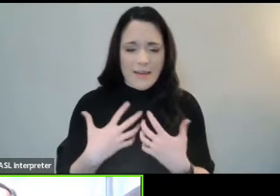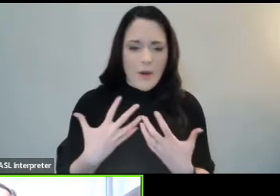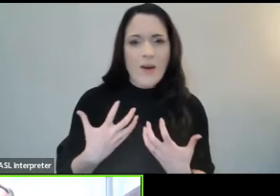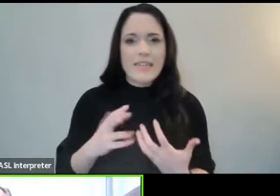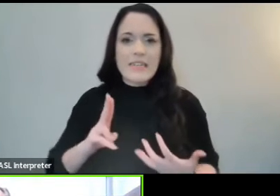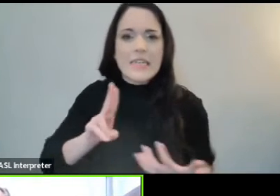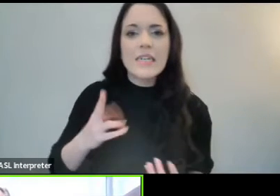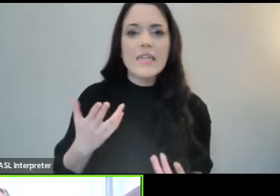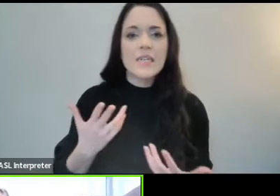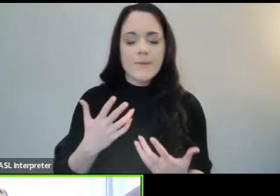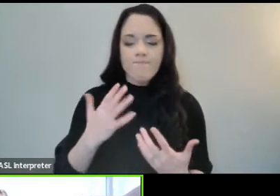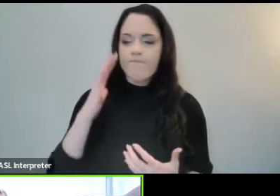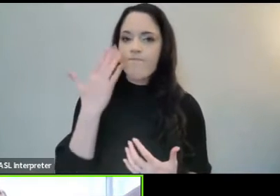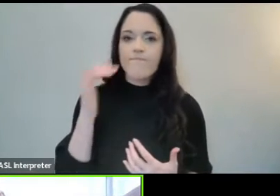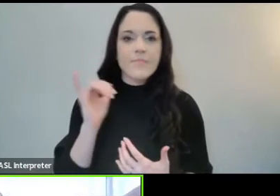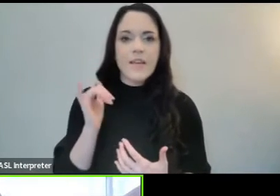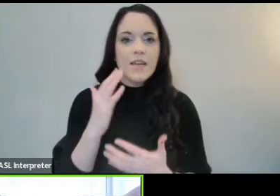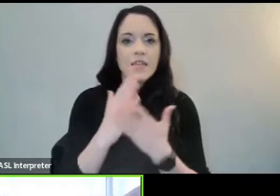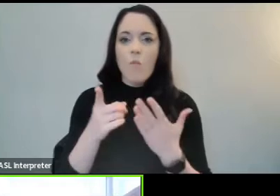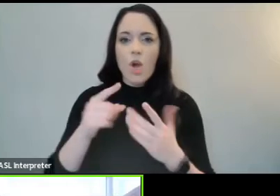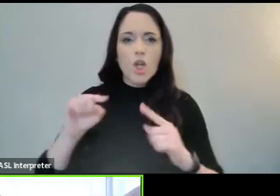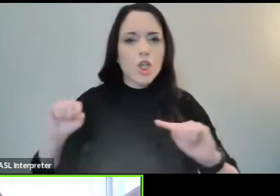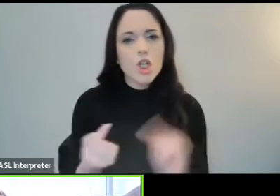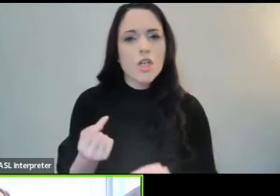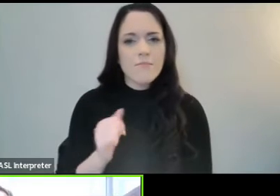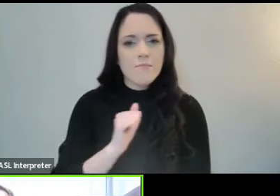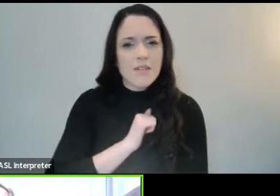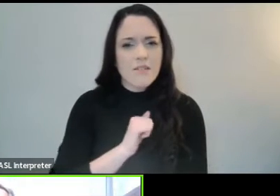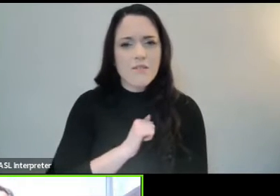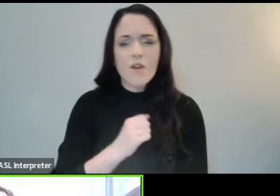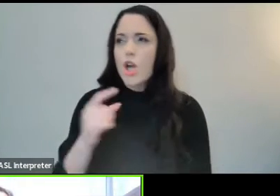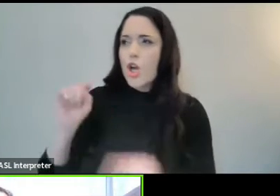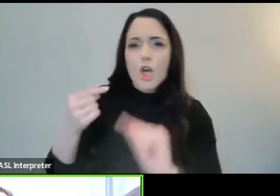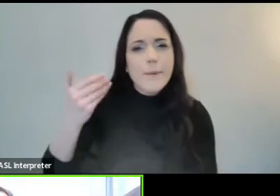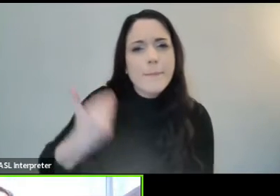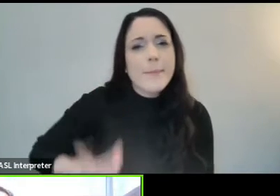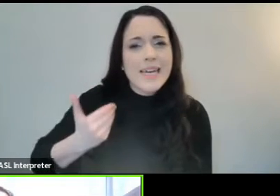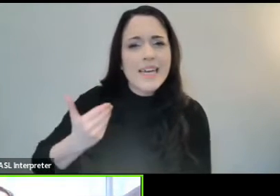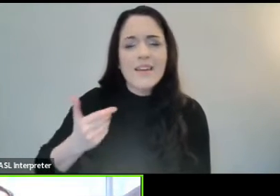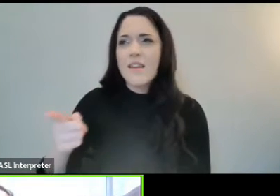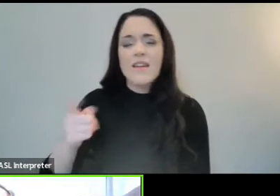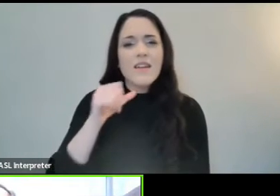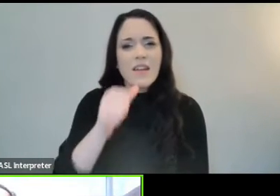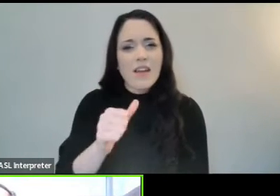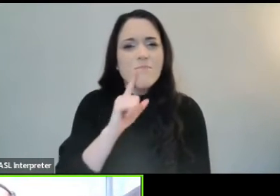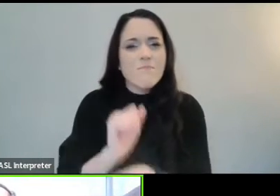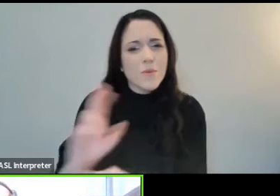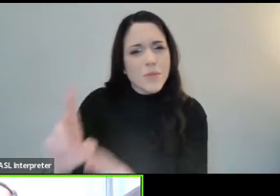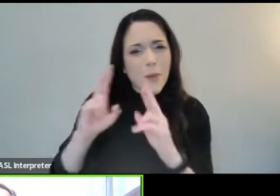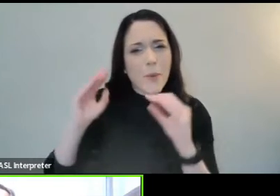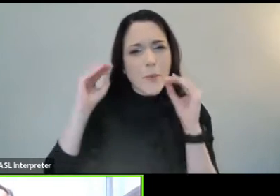when it seems that someone has done violence to my self-respect and decent regard. How